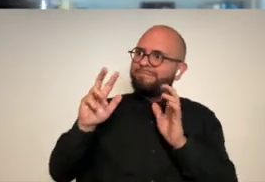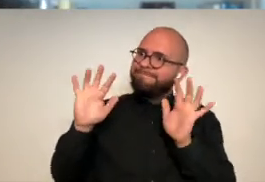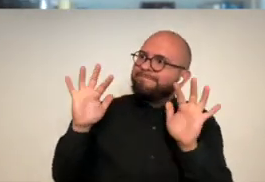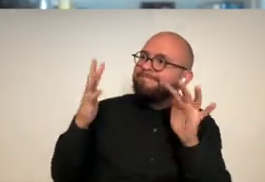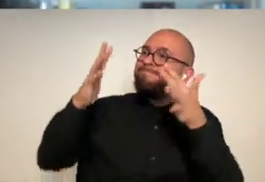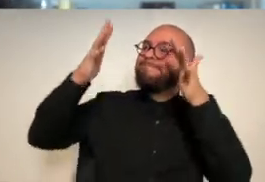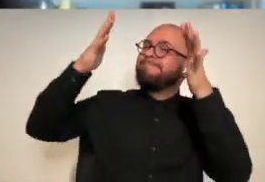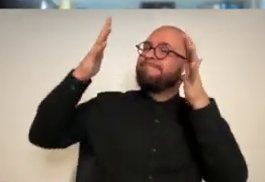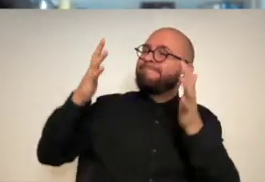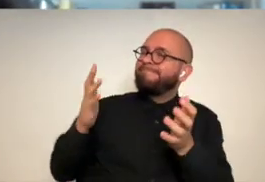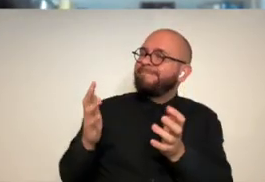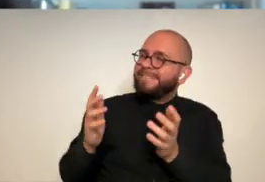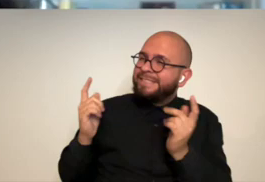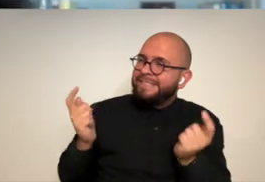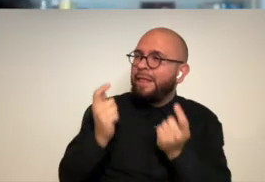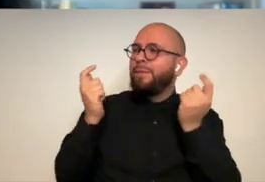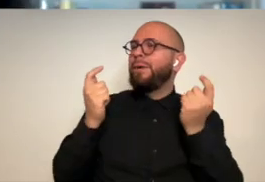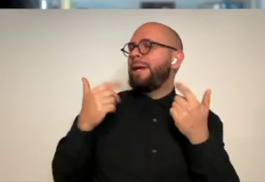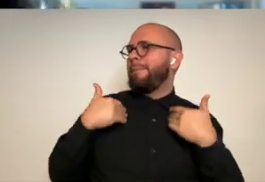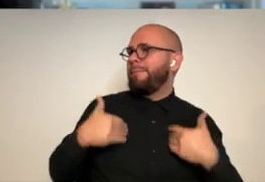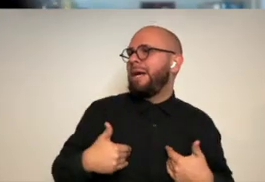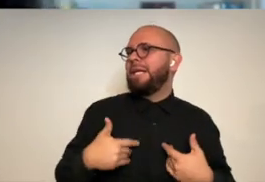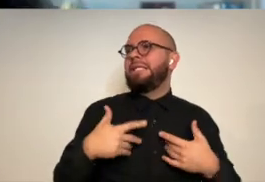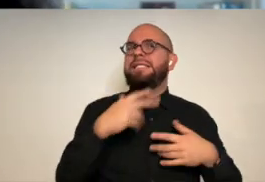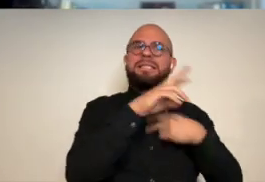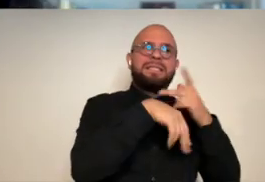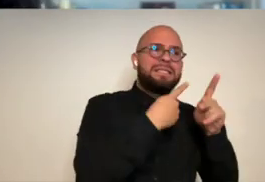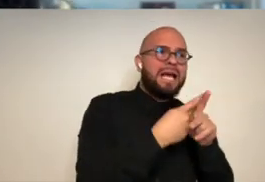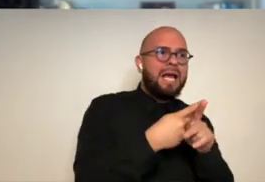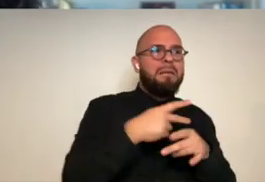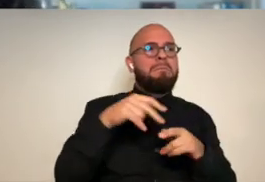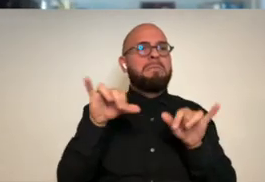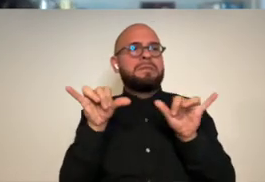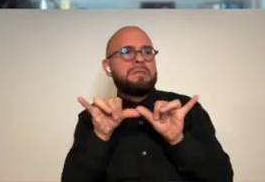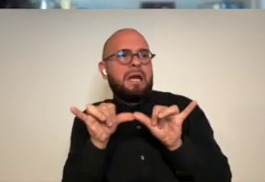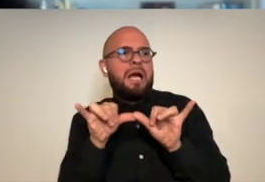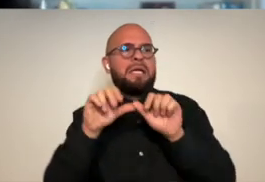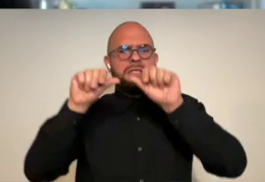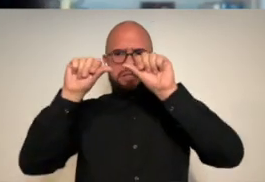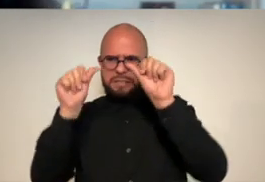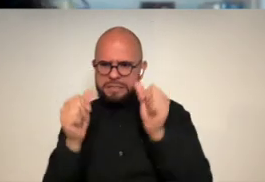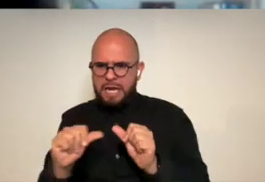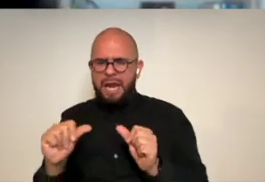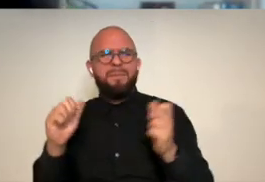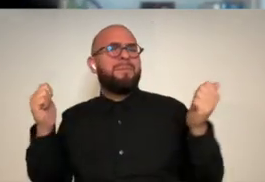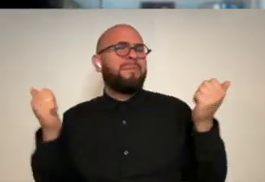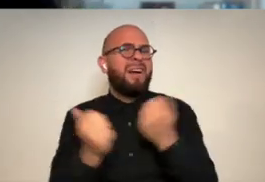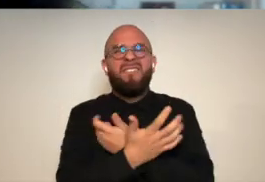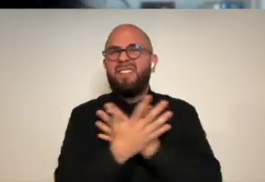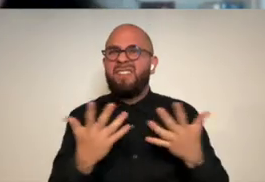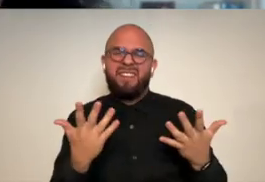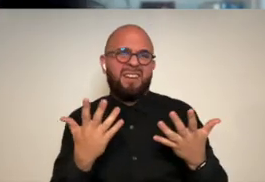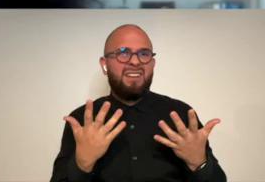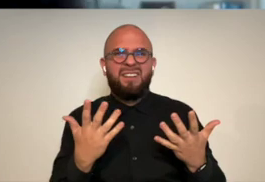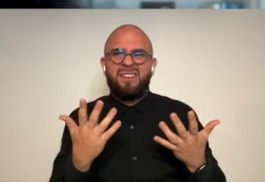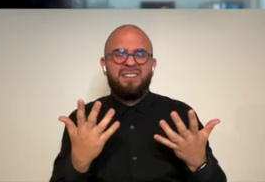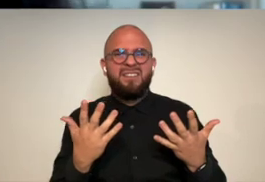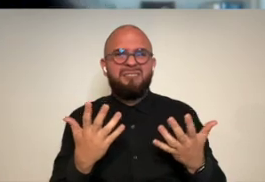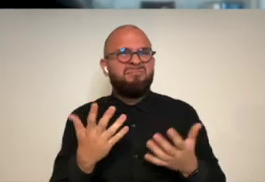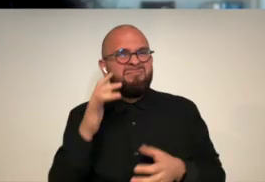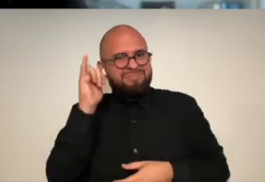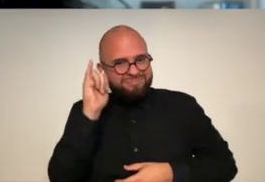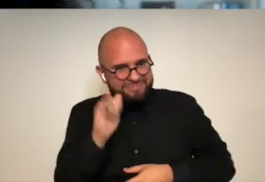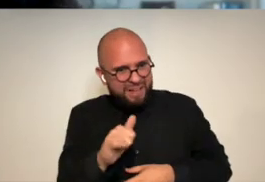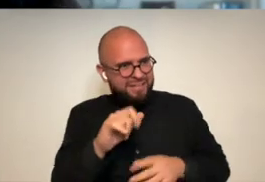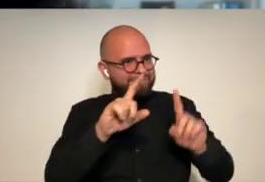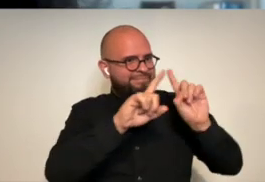celebrating diversity a body type a body size a body shape of gender identity all of it because